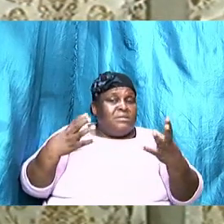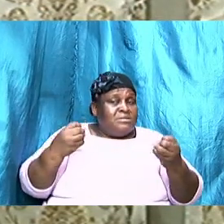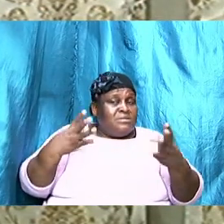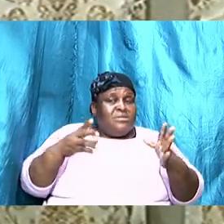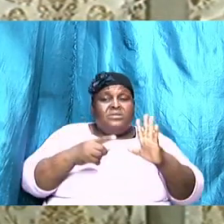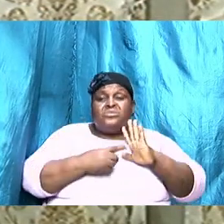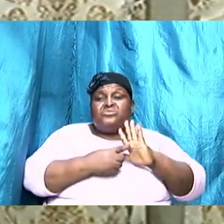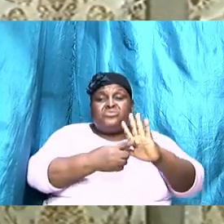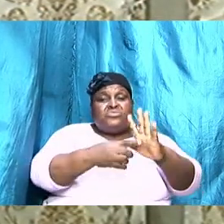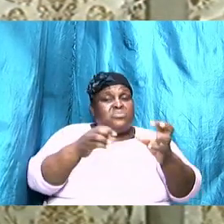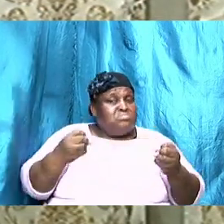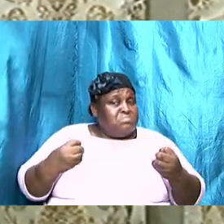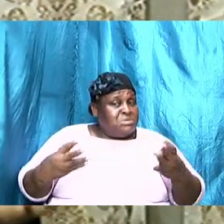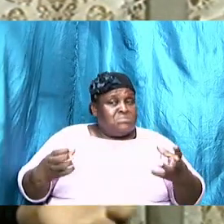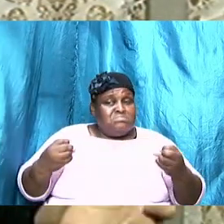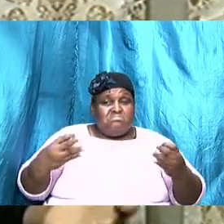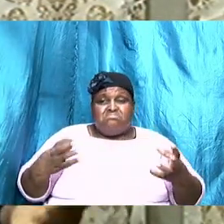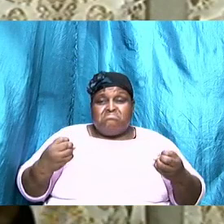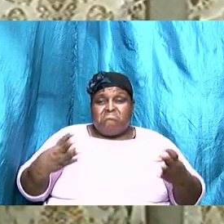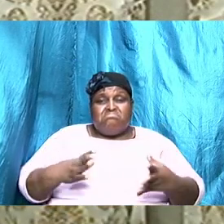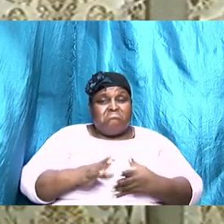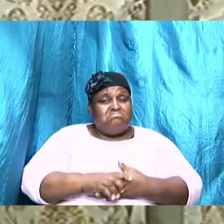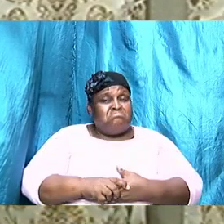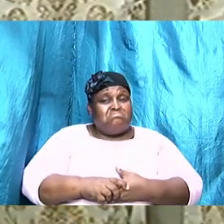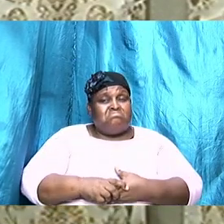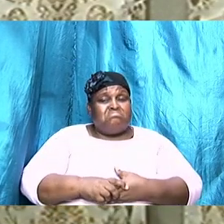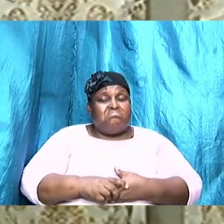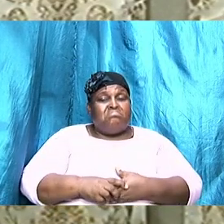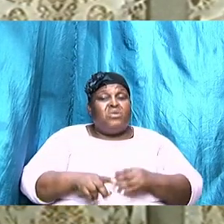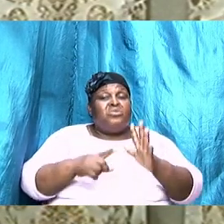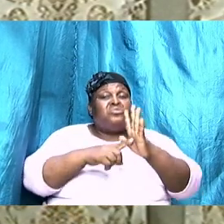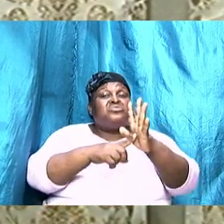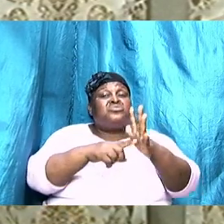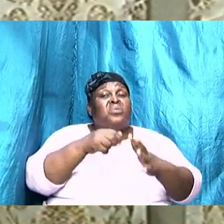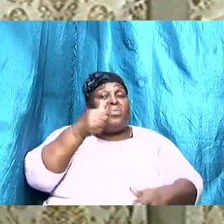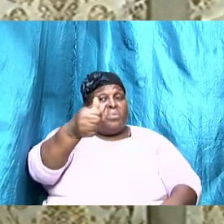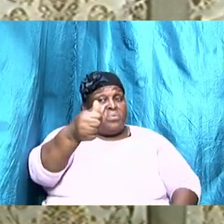shows a lot it shows ownership your mind